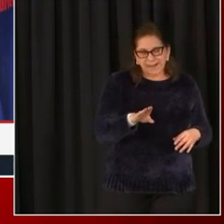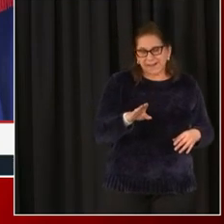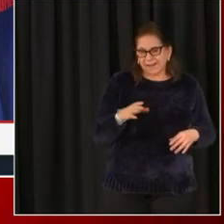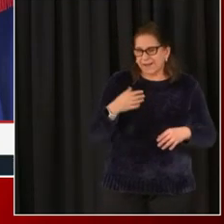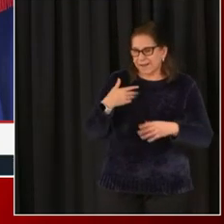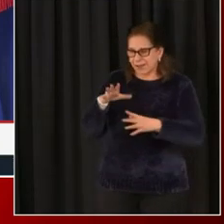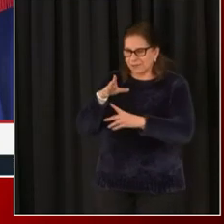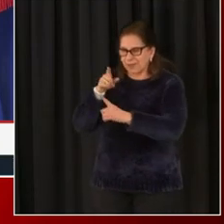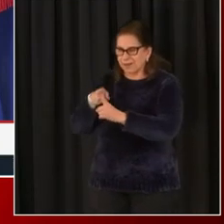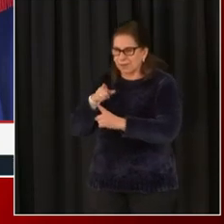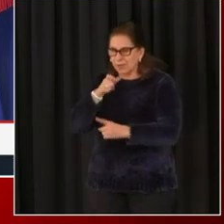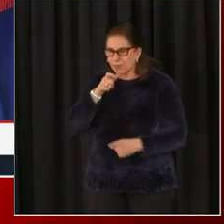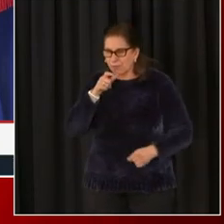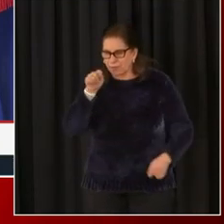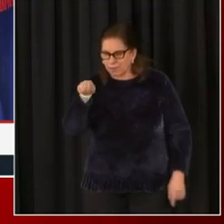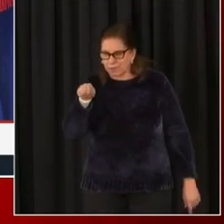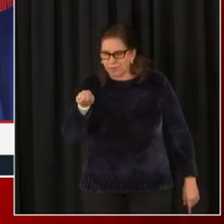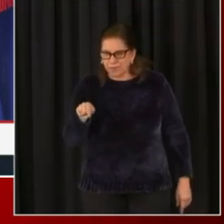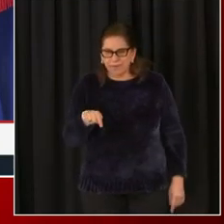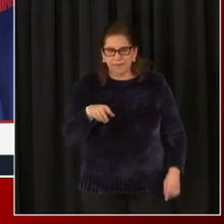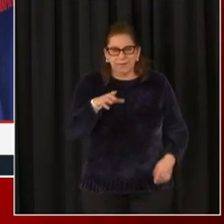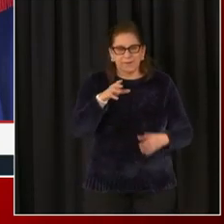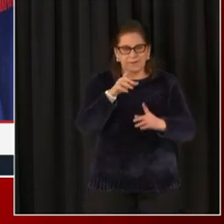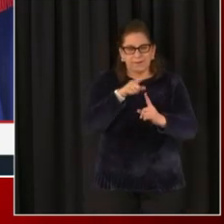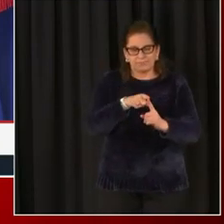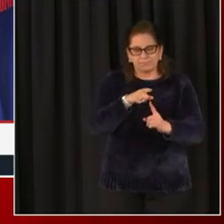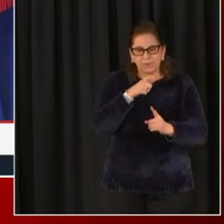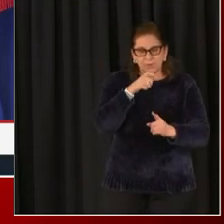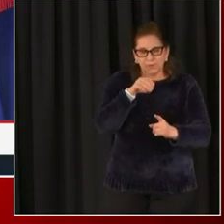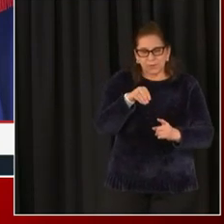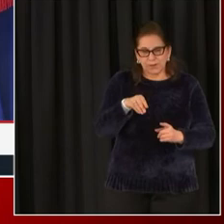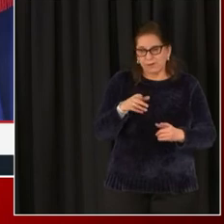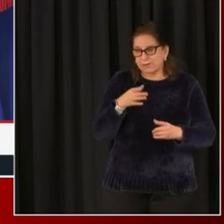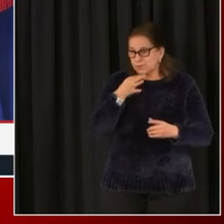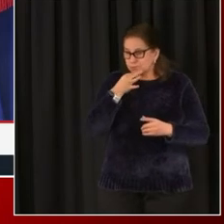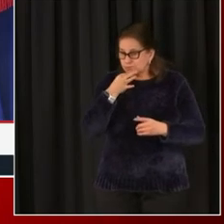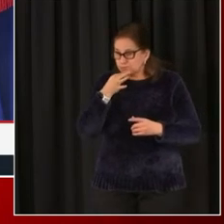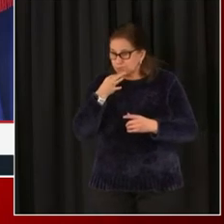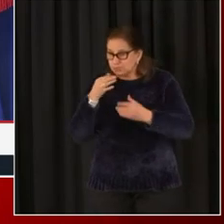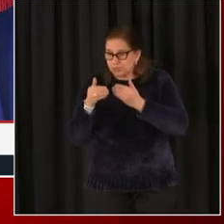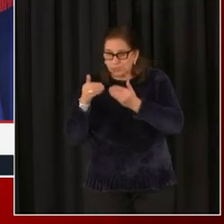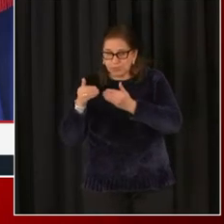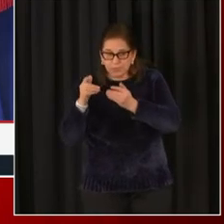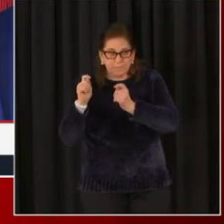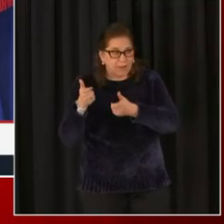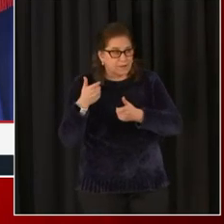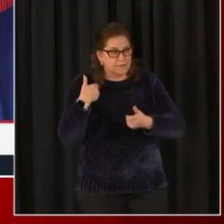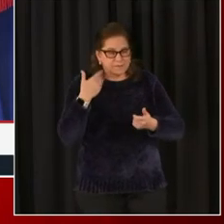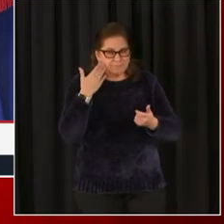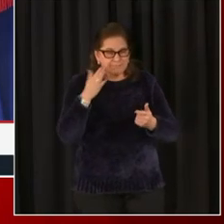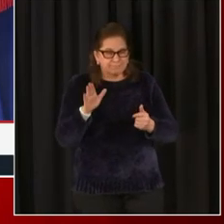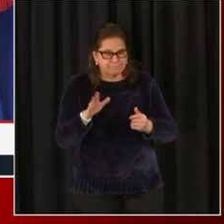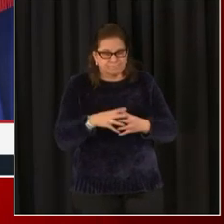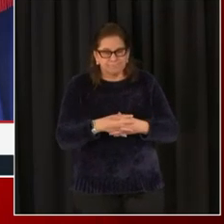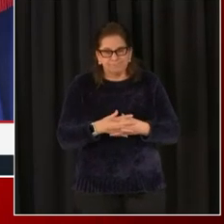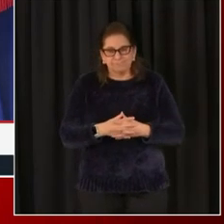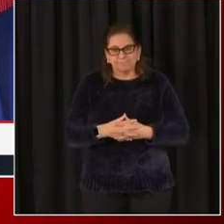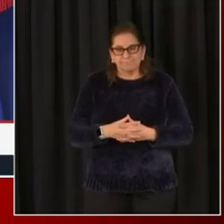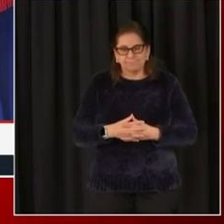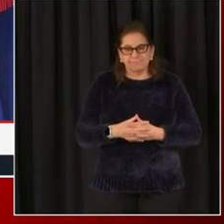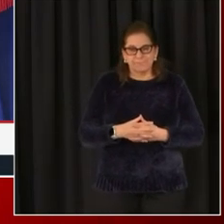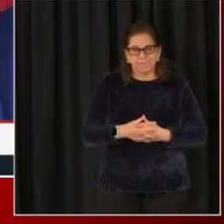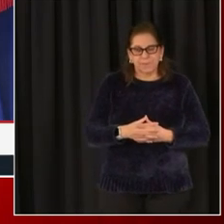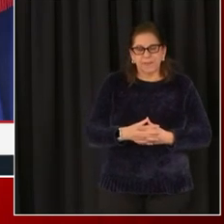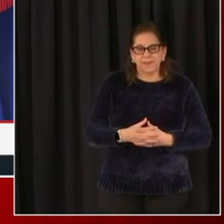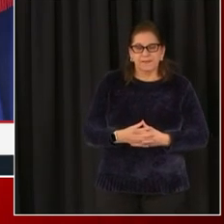they were, they were always targets. We knew that they could happen earlier or they can happen later. And that continues to, to